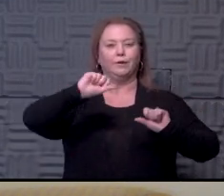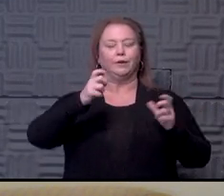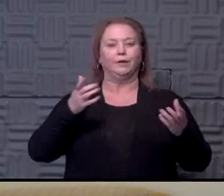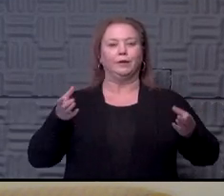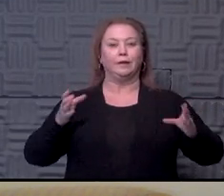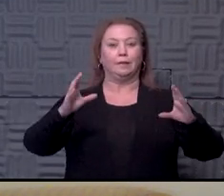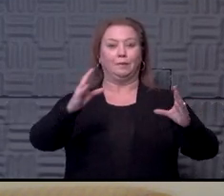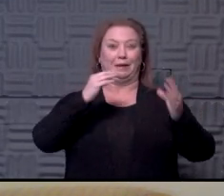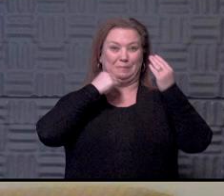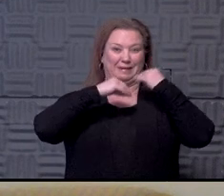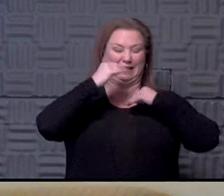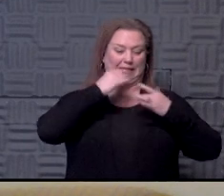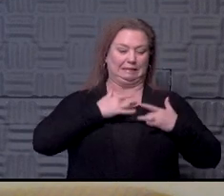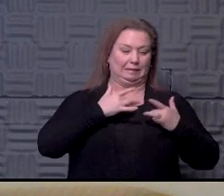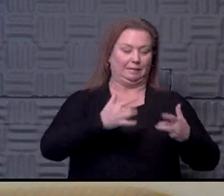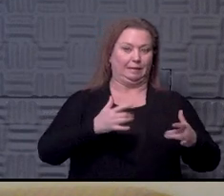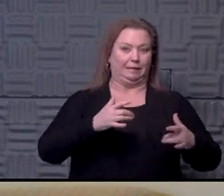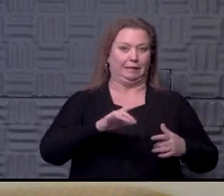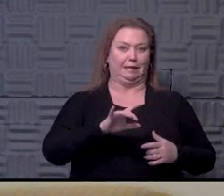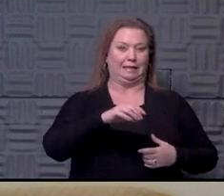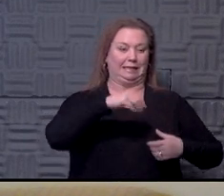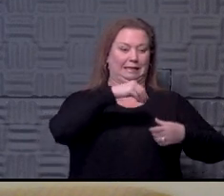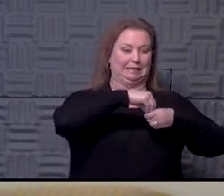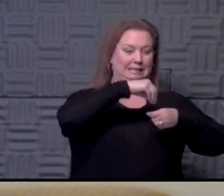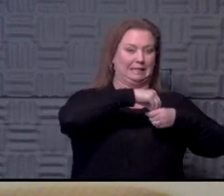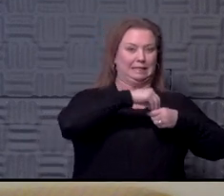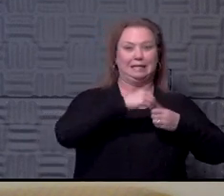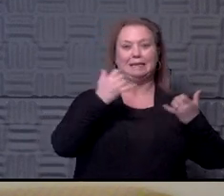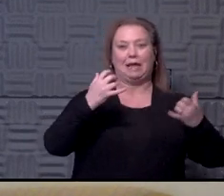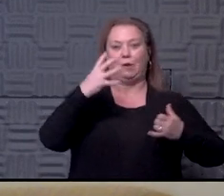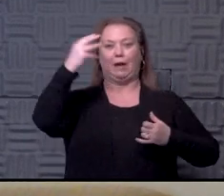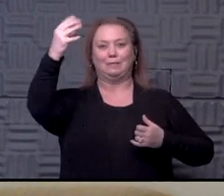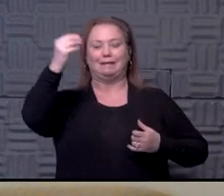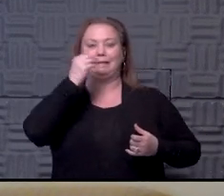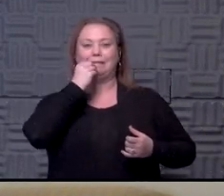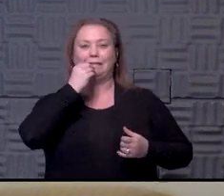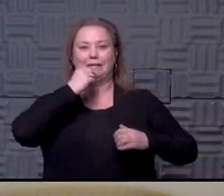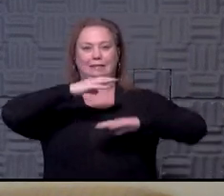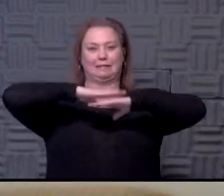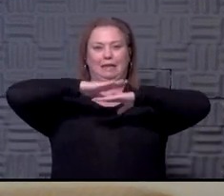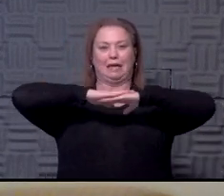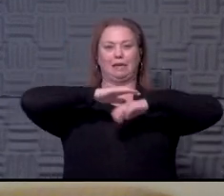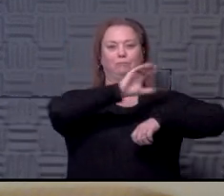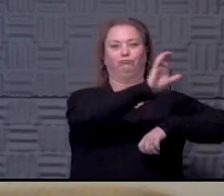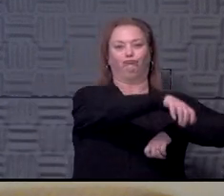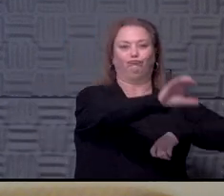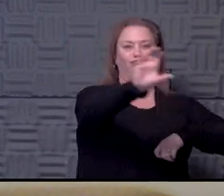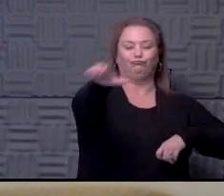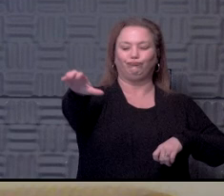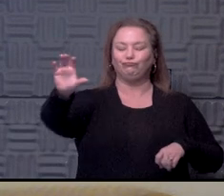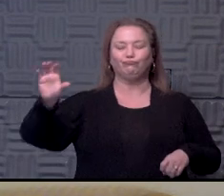way we eat, usually we ate inside. Now we eat outside. The tables are spread apart.